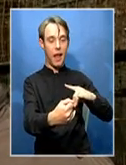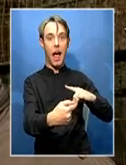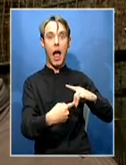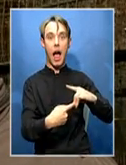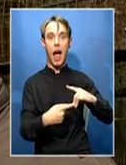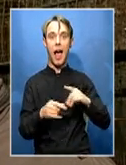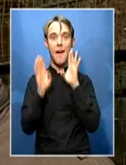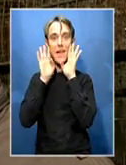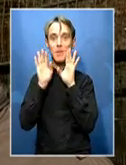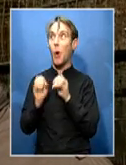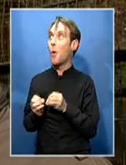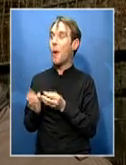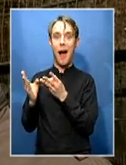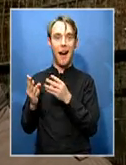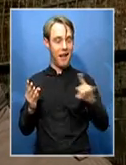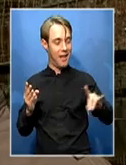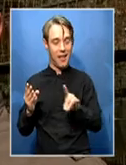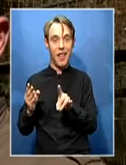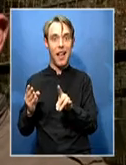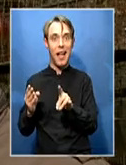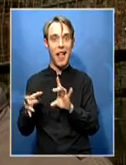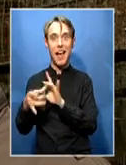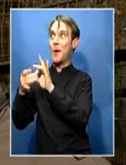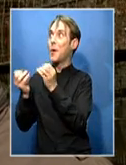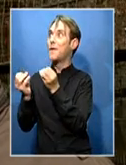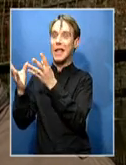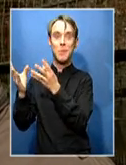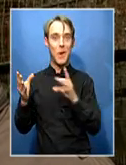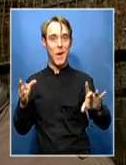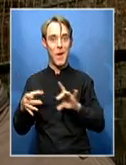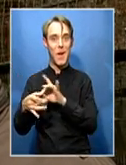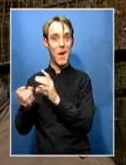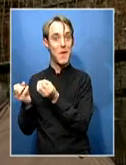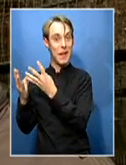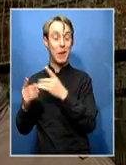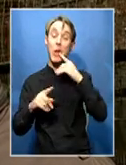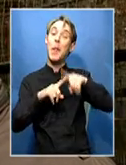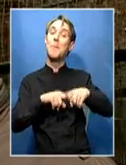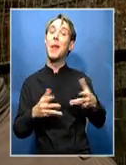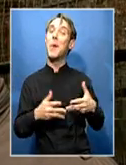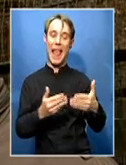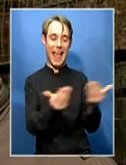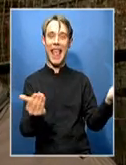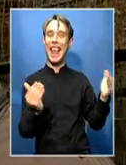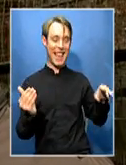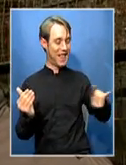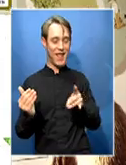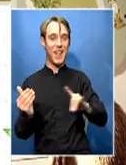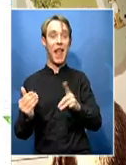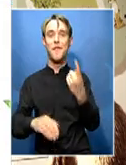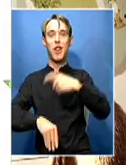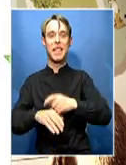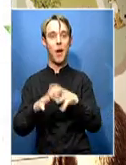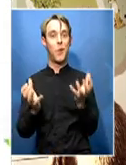and sensors, and BG tweeting depending on what he's doing in his actual enclosure. So, yeah, that's a world first as far as we know.